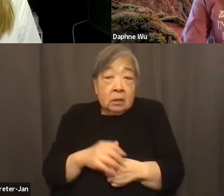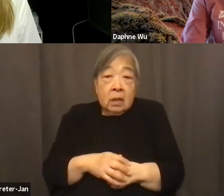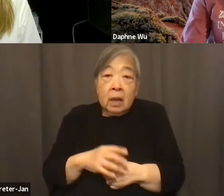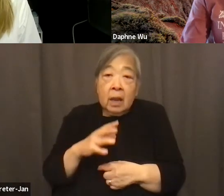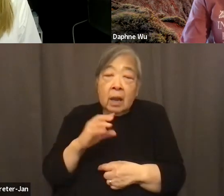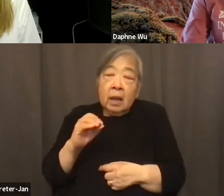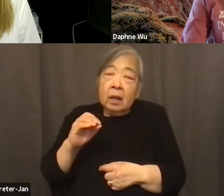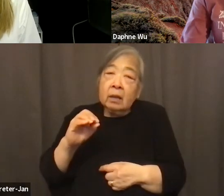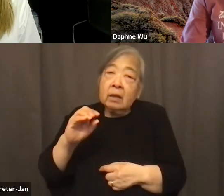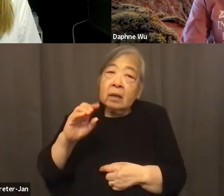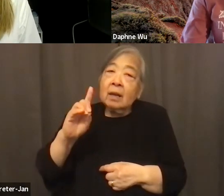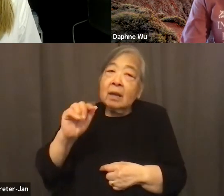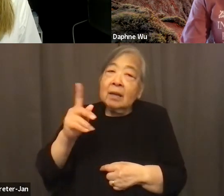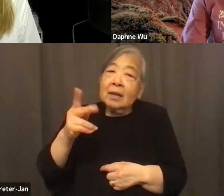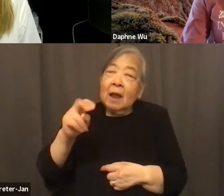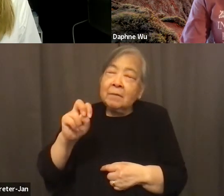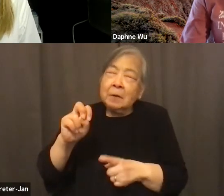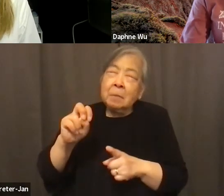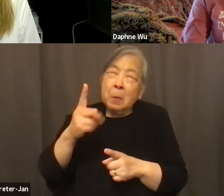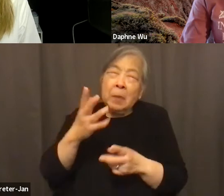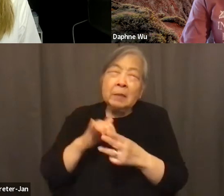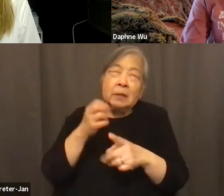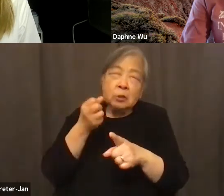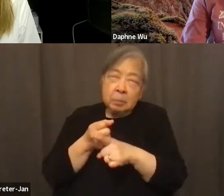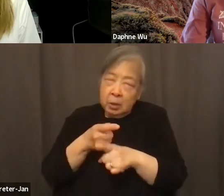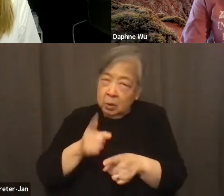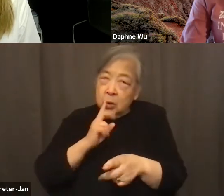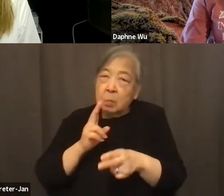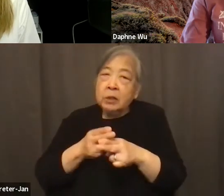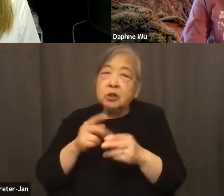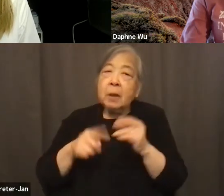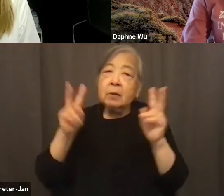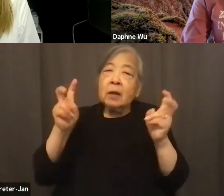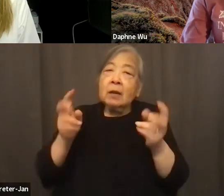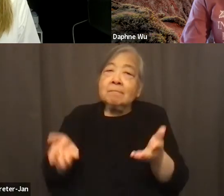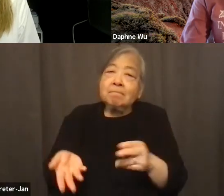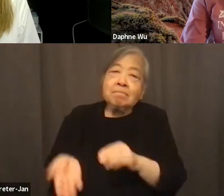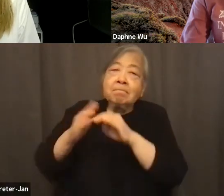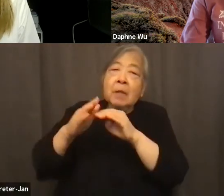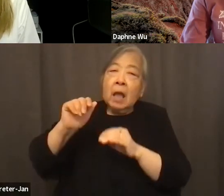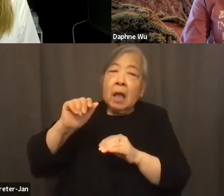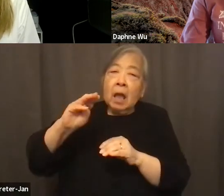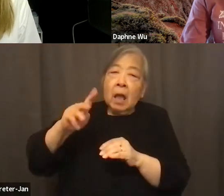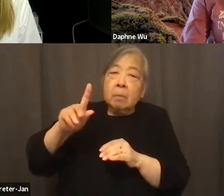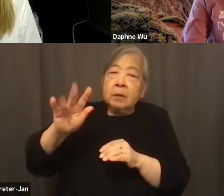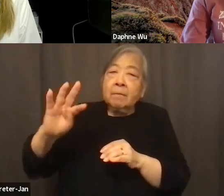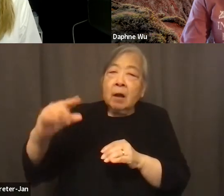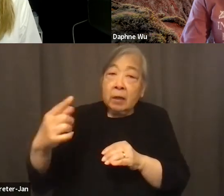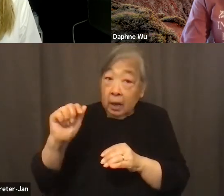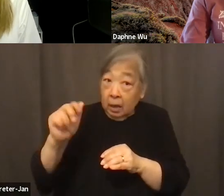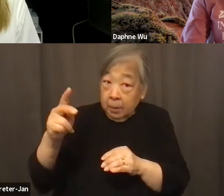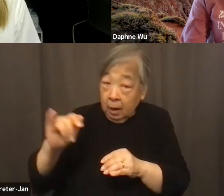one, what really struck me is you mentioned about amplifying AAPI voices using arts and your skill set